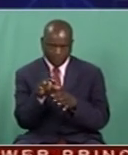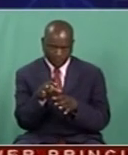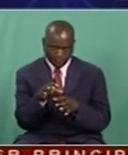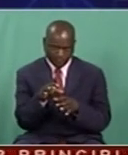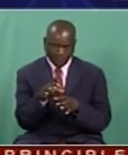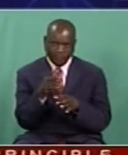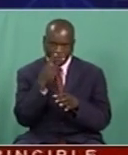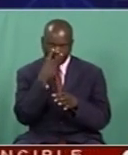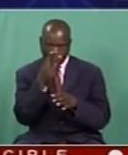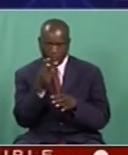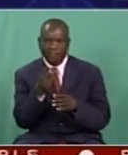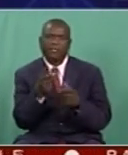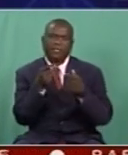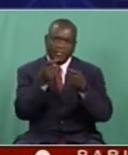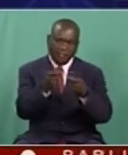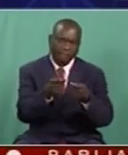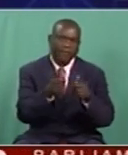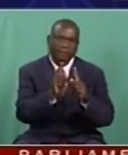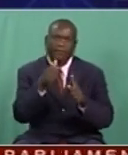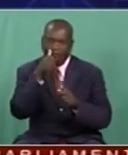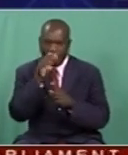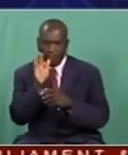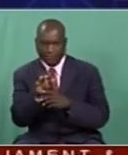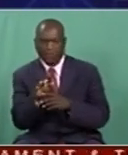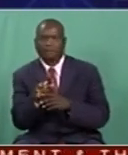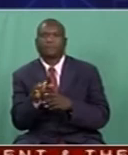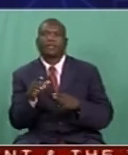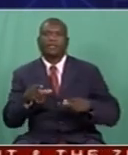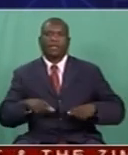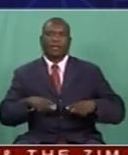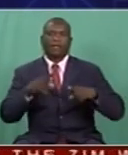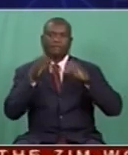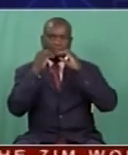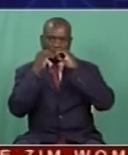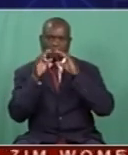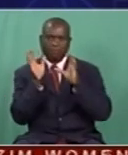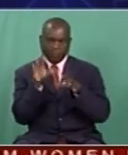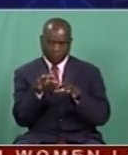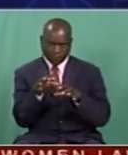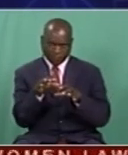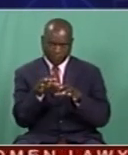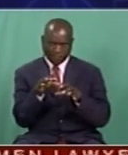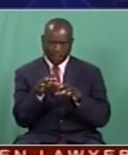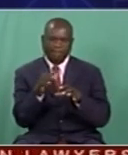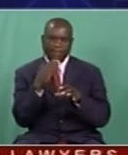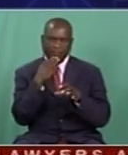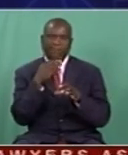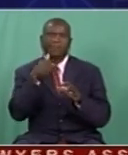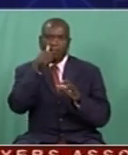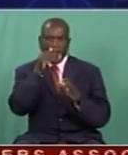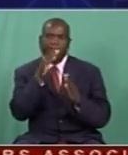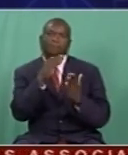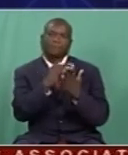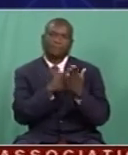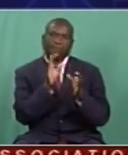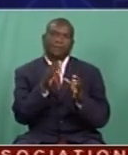So, yeah, so that's what we're offering. We're offering a variety of things. We have a lot of live broadcasts that we do across all our platforms. We also have a number of features. If it's